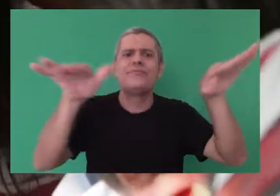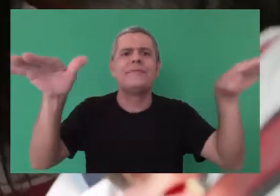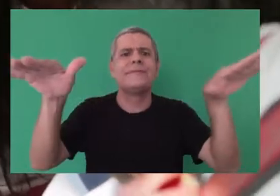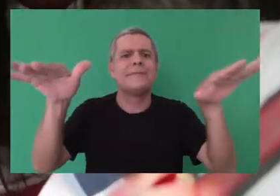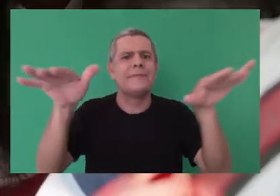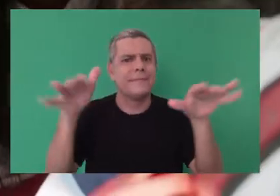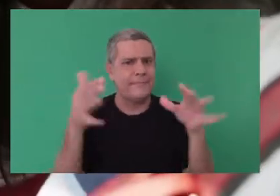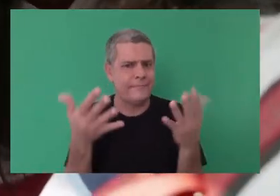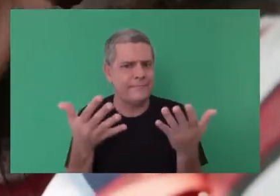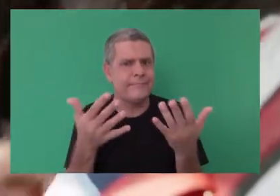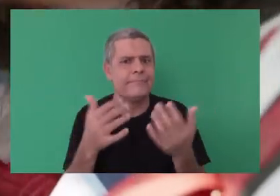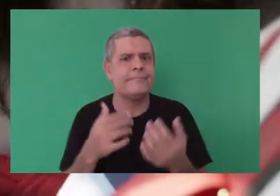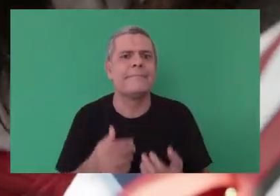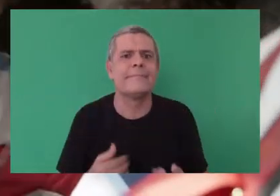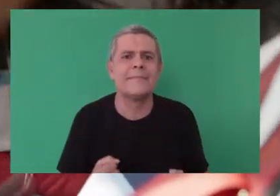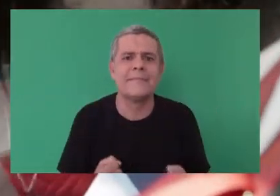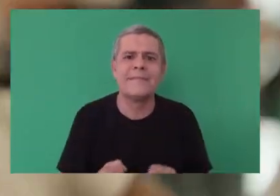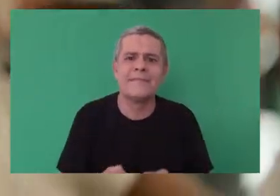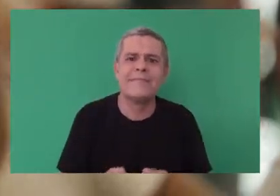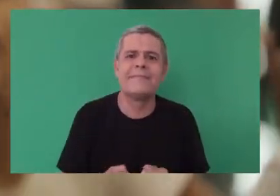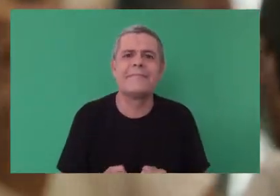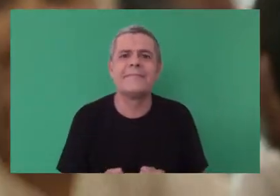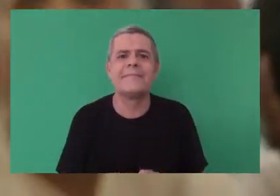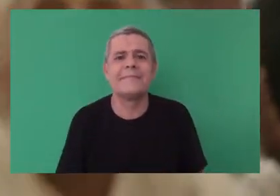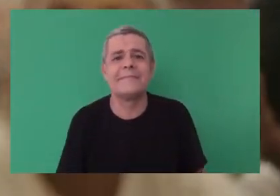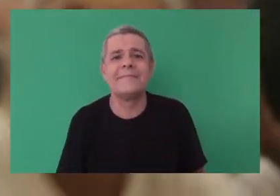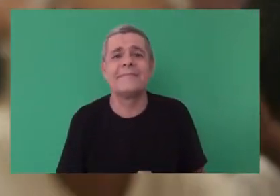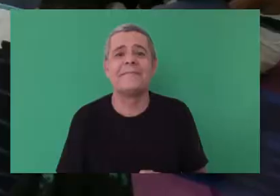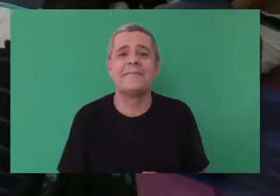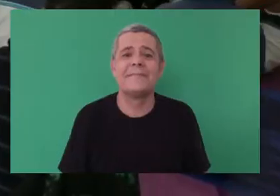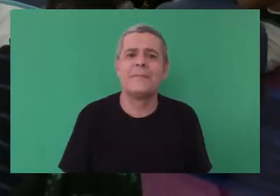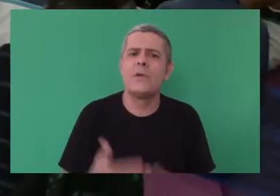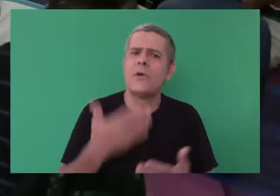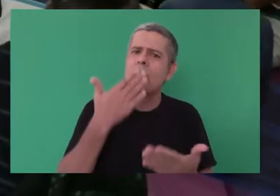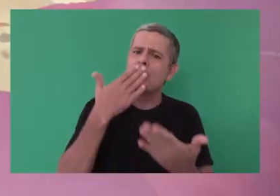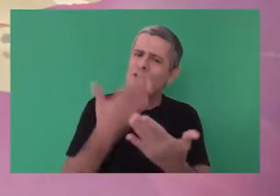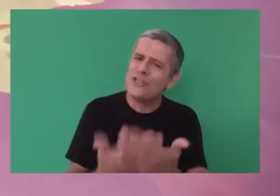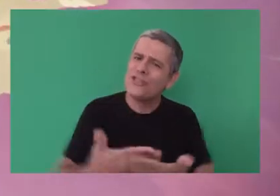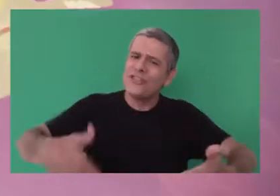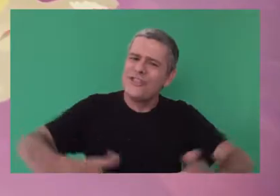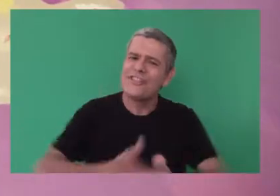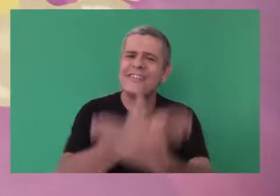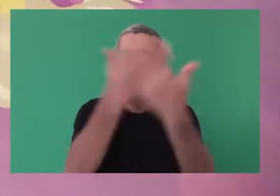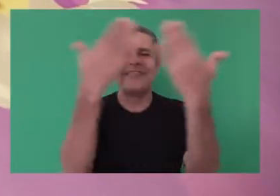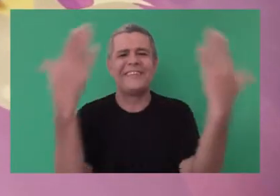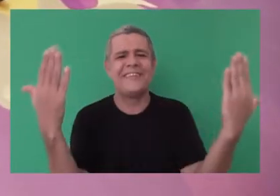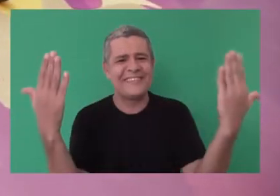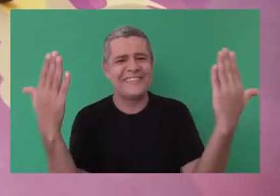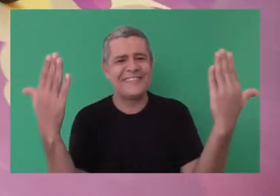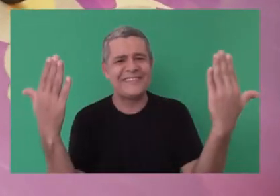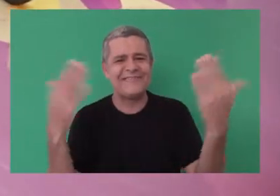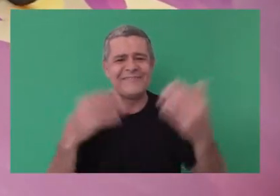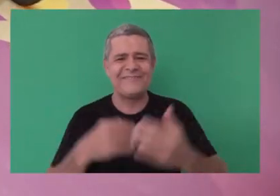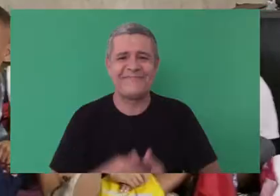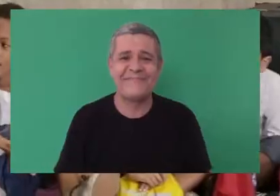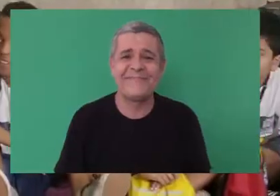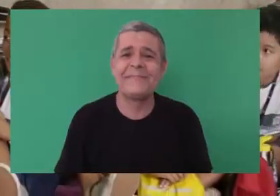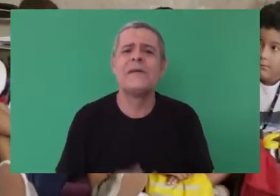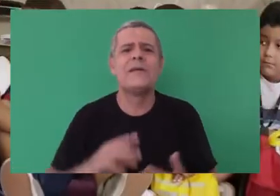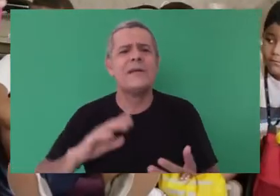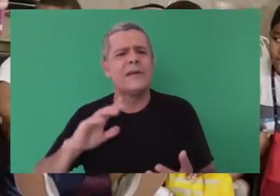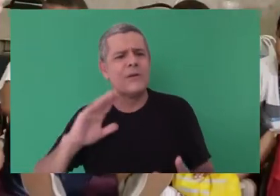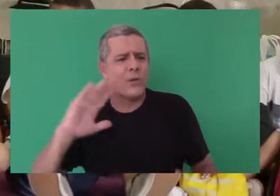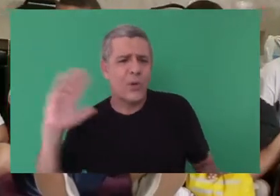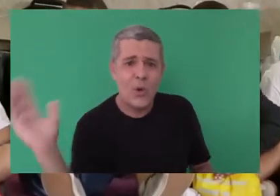students learn sign language. Claudia Werneck greets the students. Good morning! Claudia Werneck, founder of